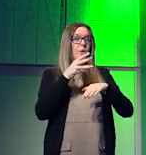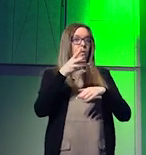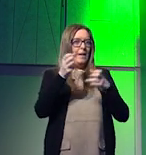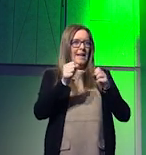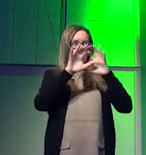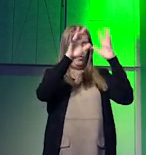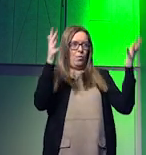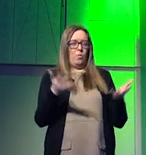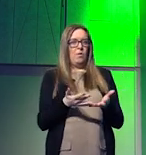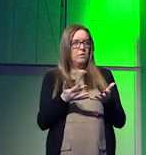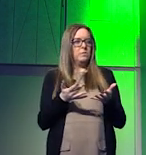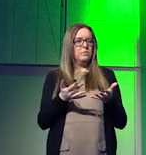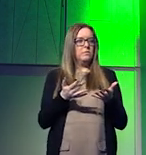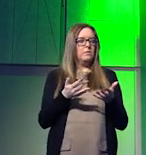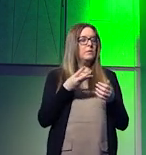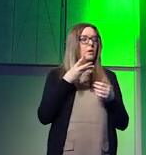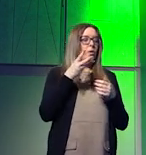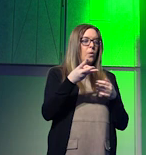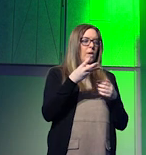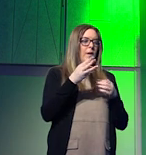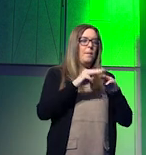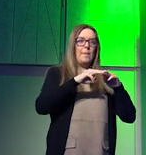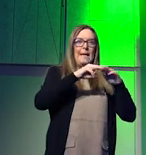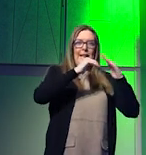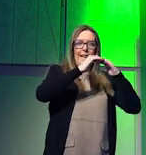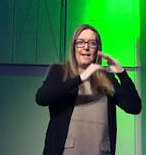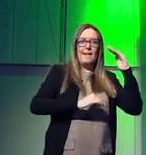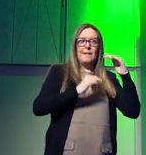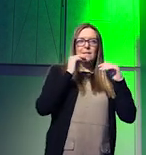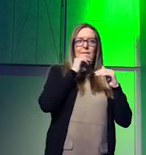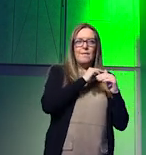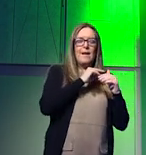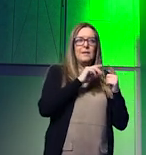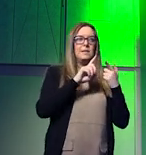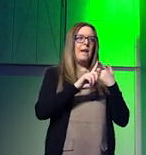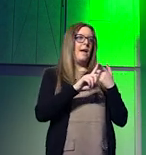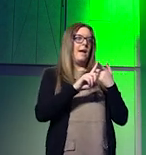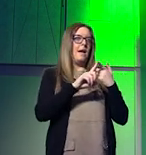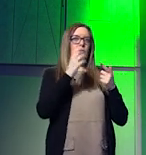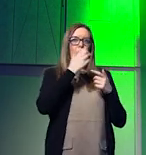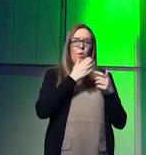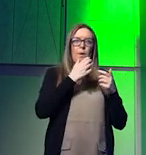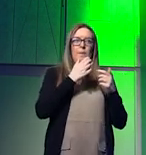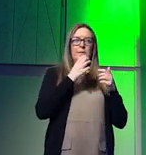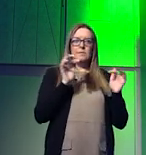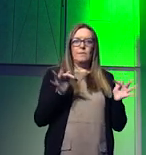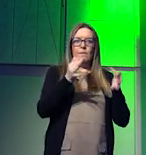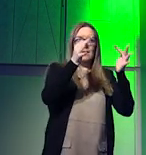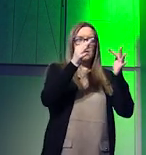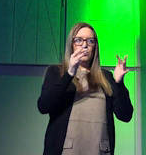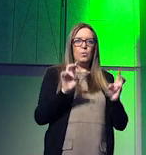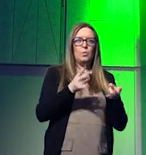where soils become less fertile especially in certain areas that are warming faster than global average